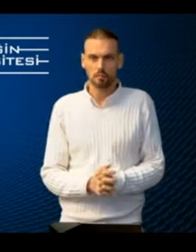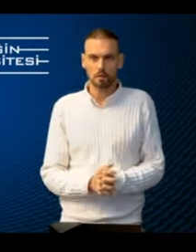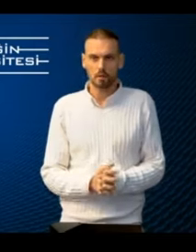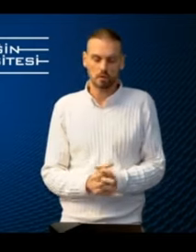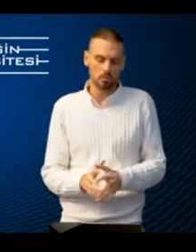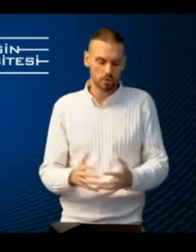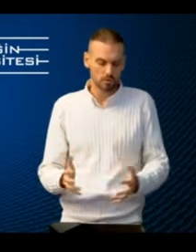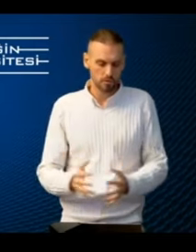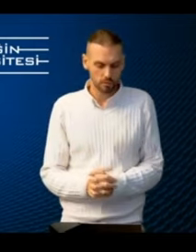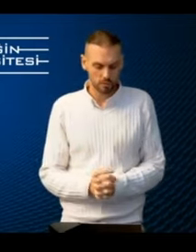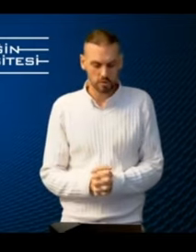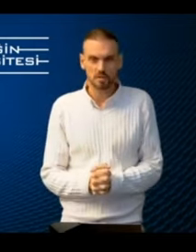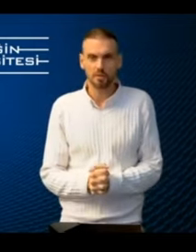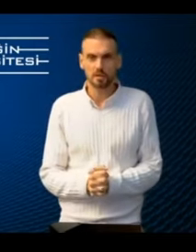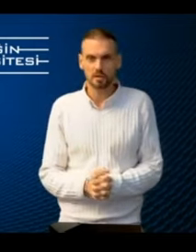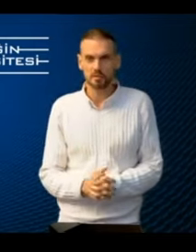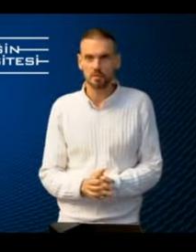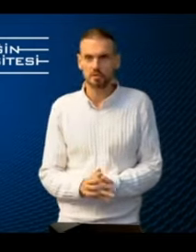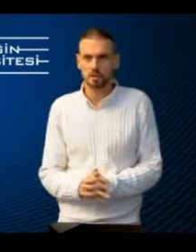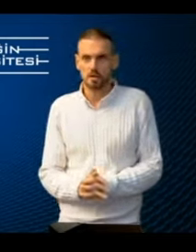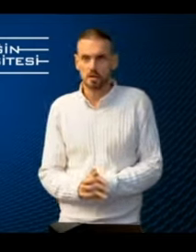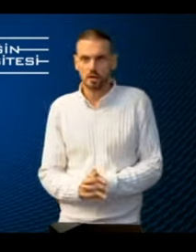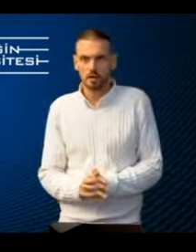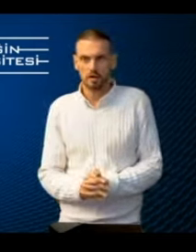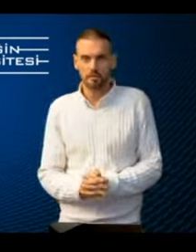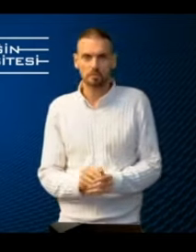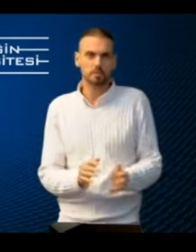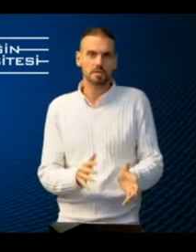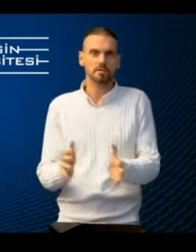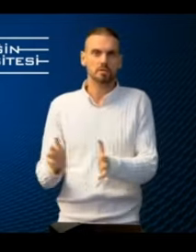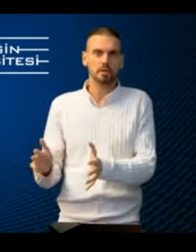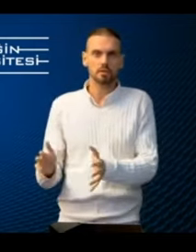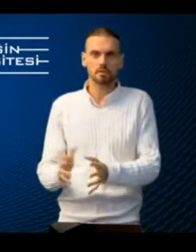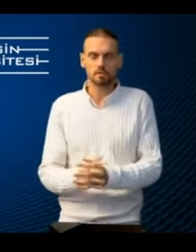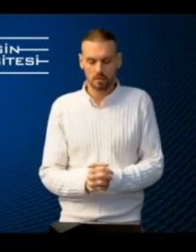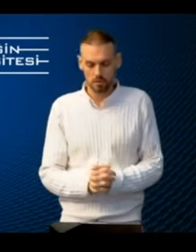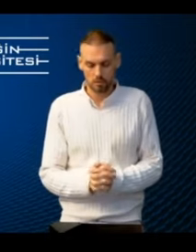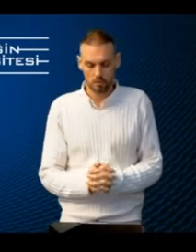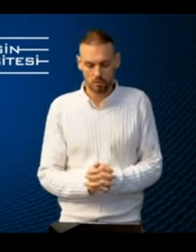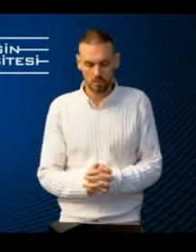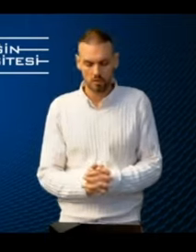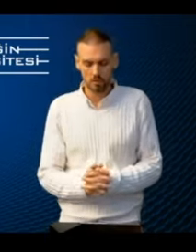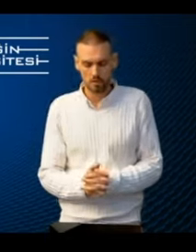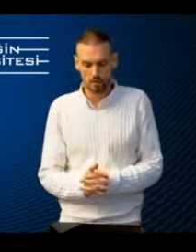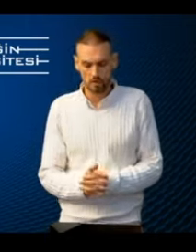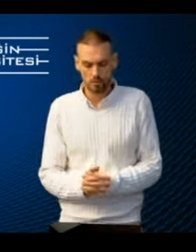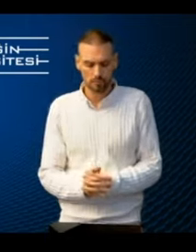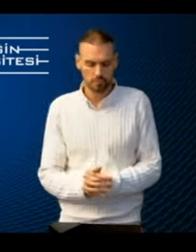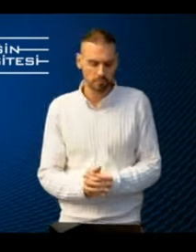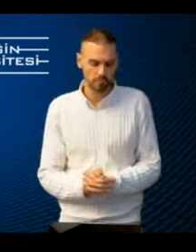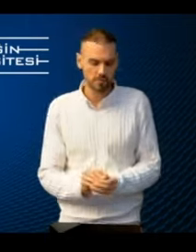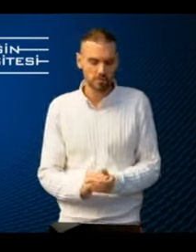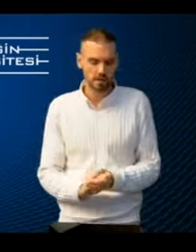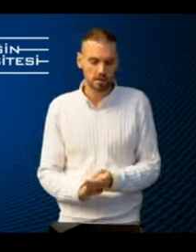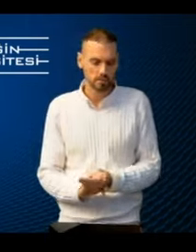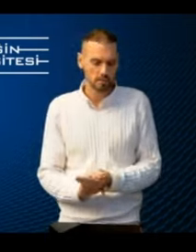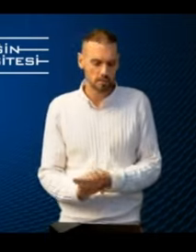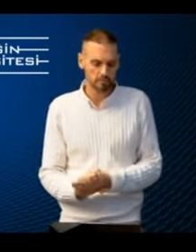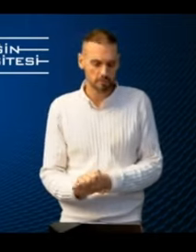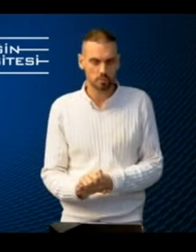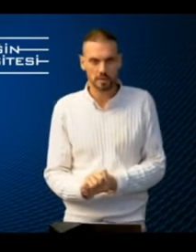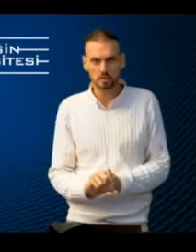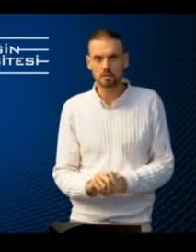work on this project, is quite diverse. There will be several levels for different